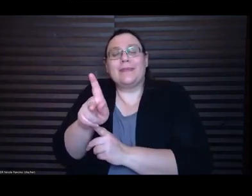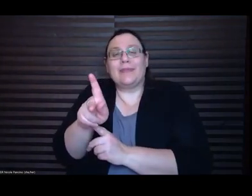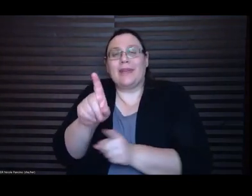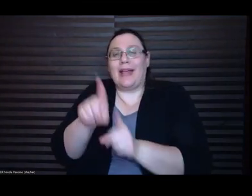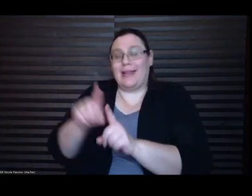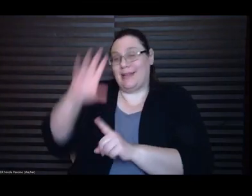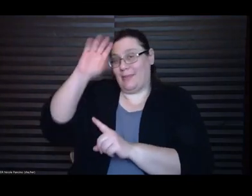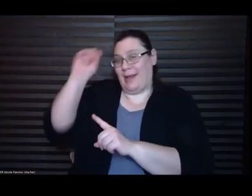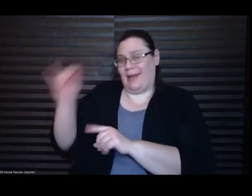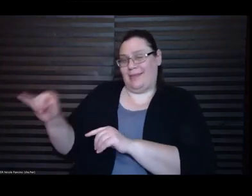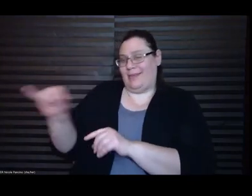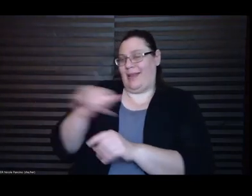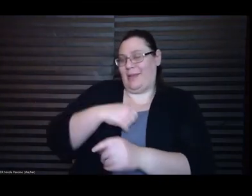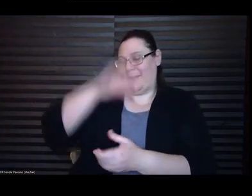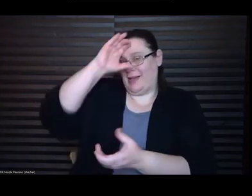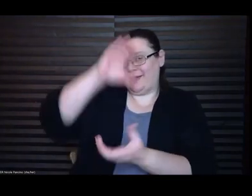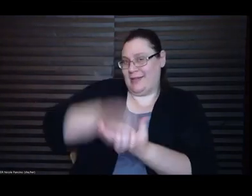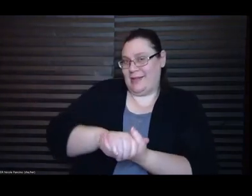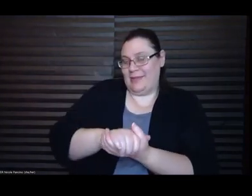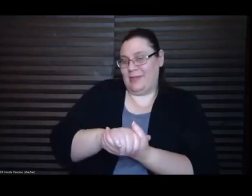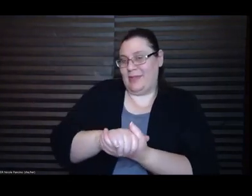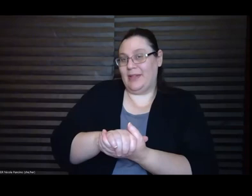interchangeable with my own.